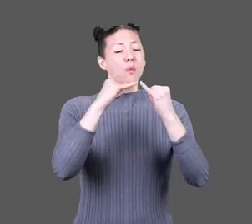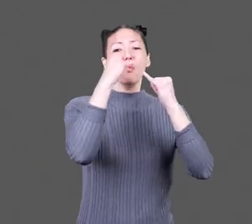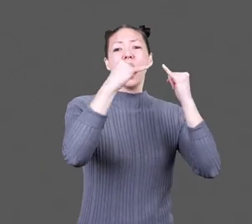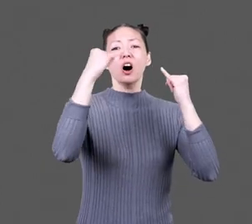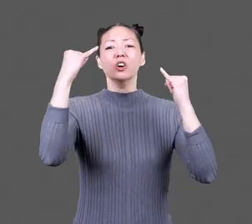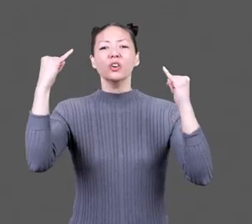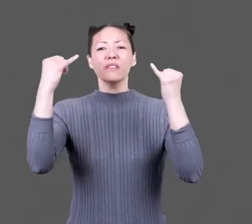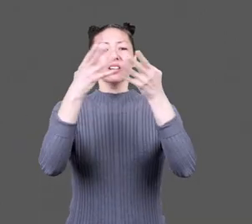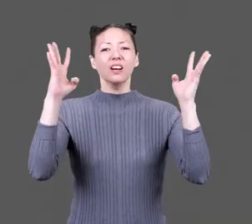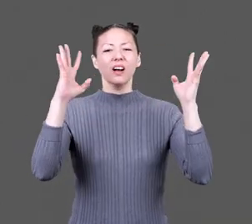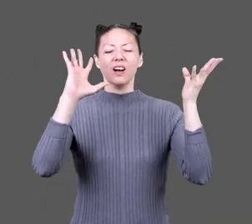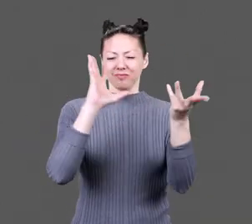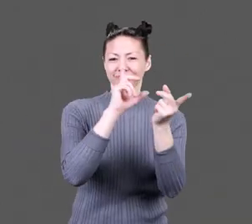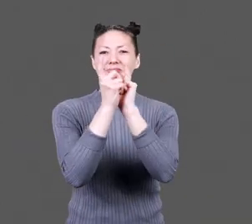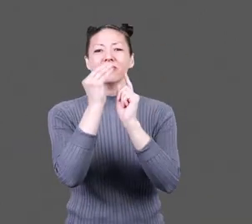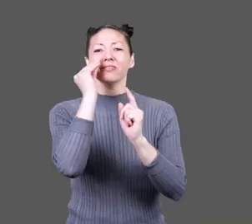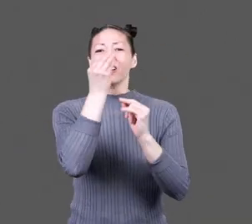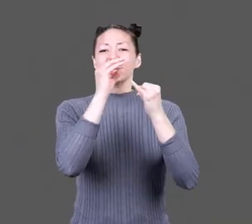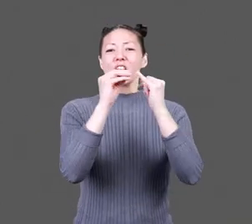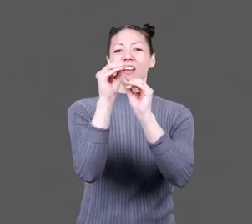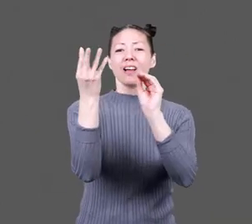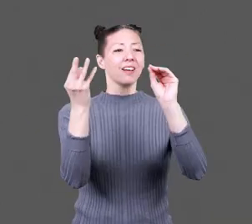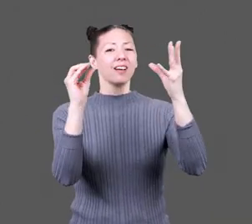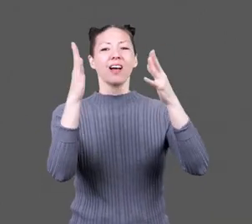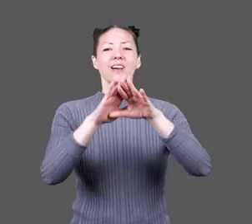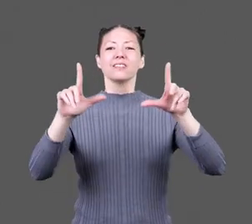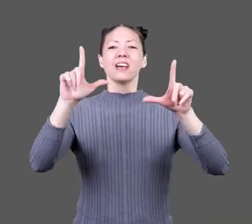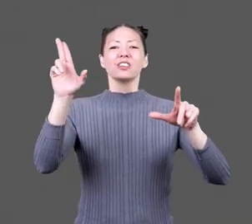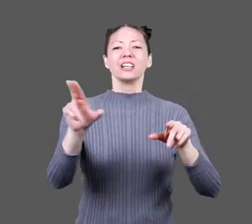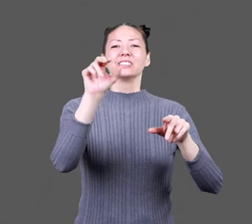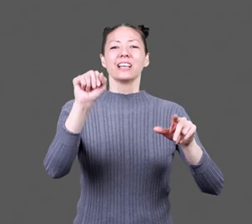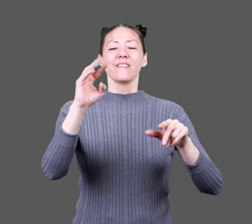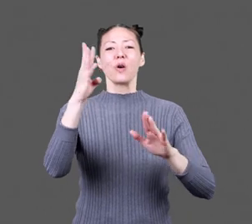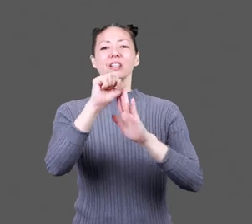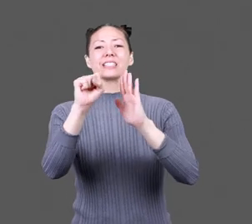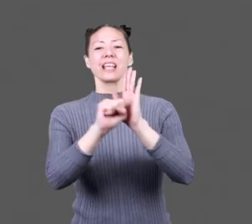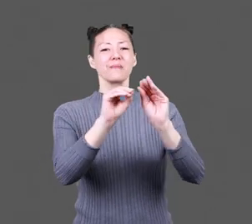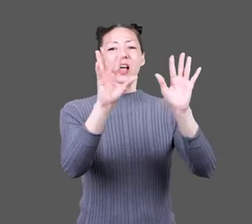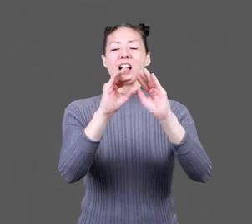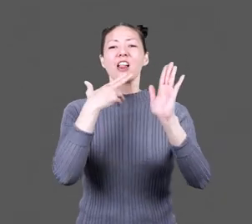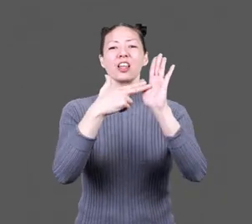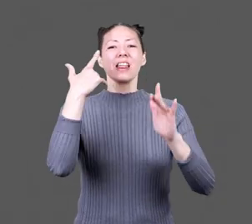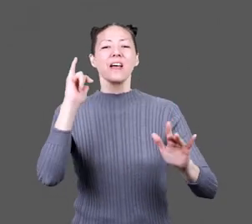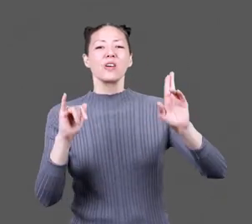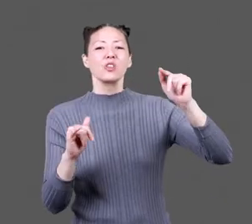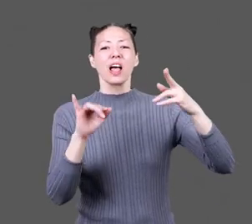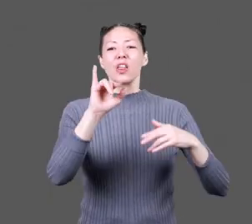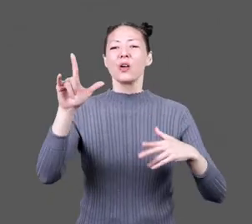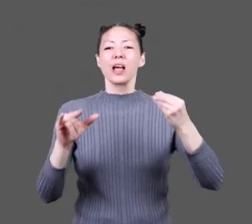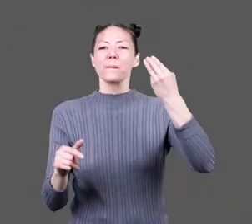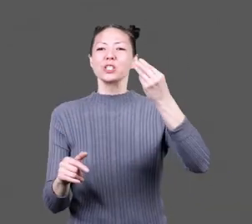The barbed wire turns into cherry blossoms. On a map of the United States, four states are highlighted in red. California,